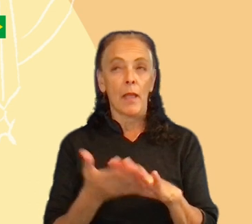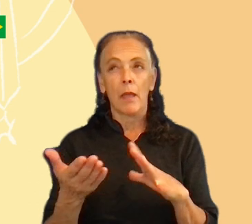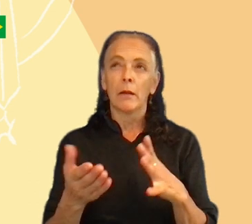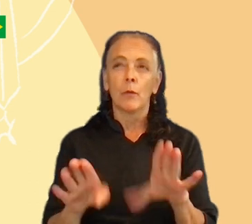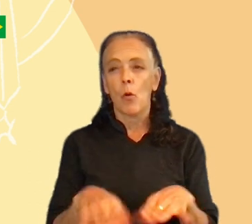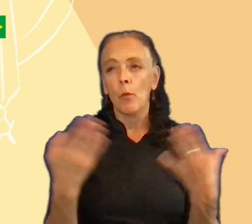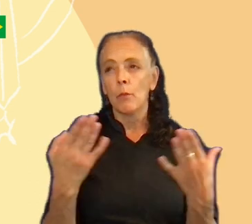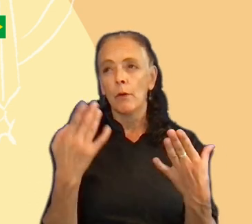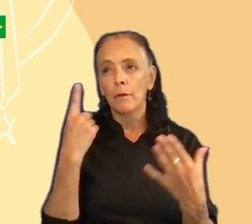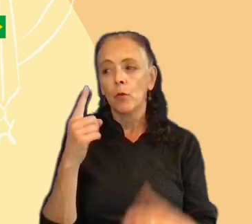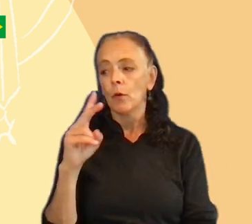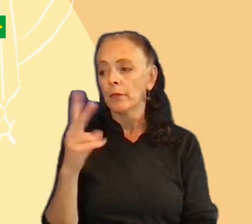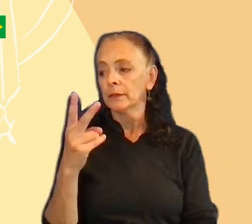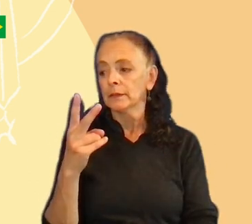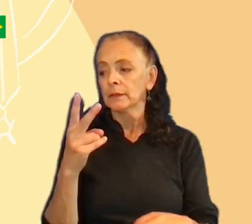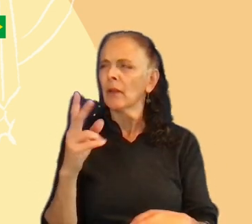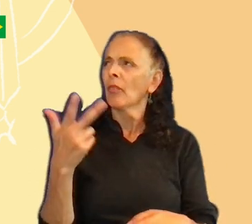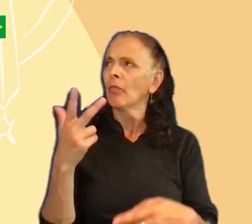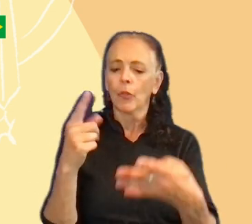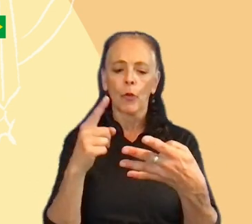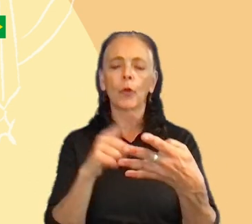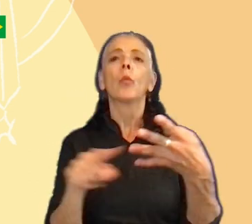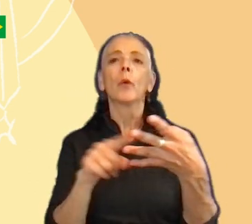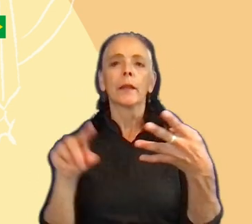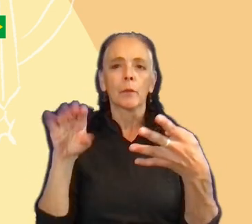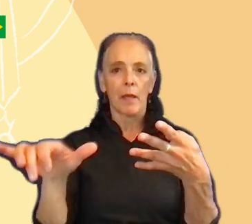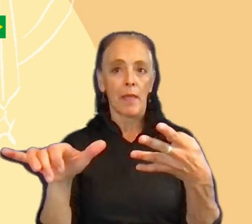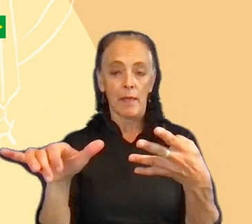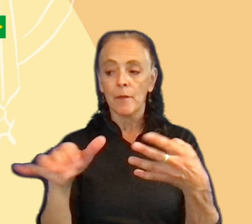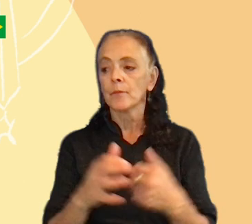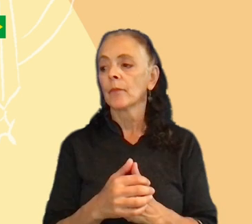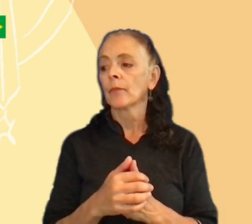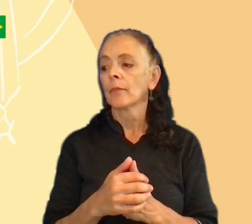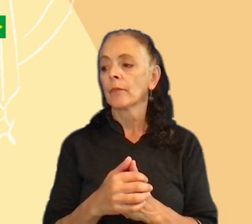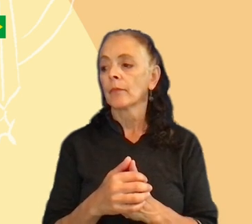the second week, third week in May. We got